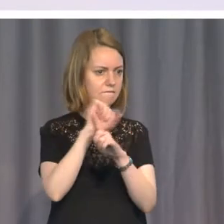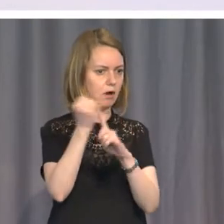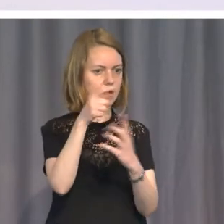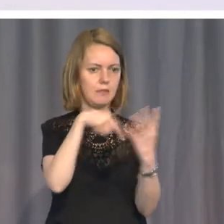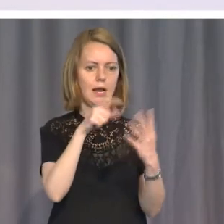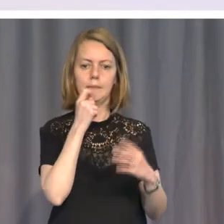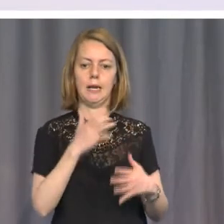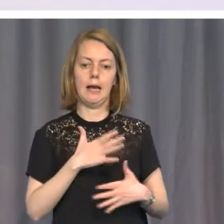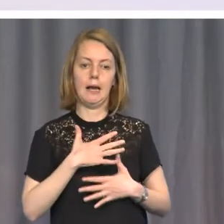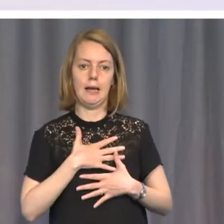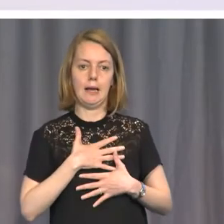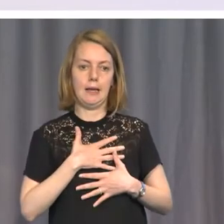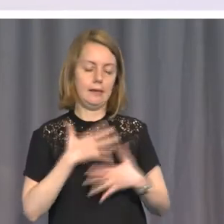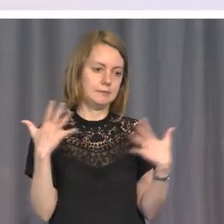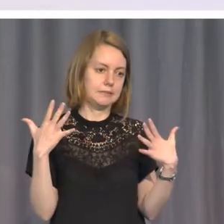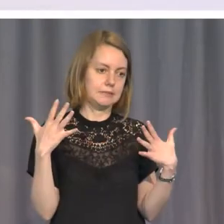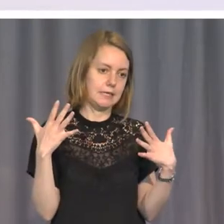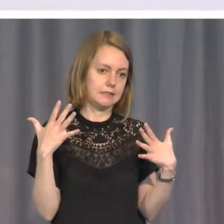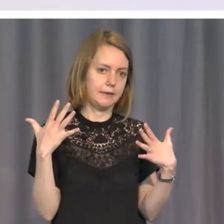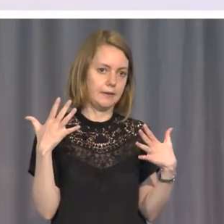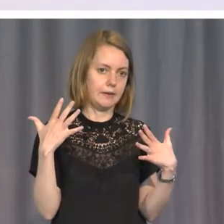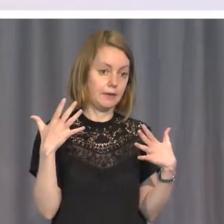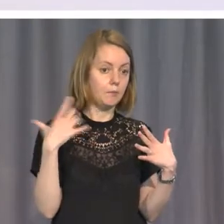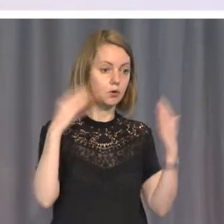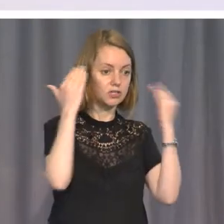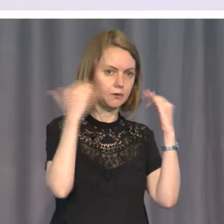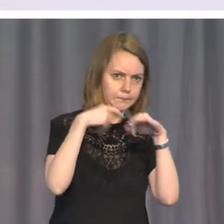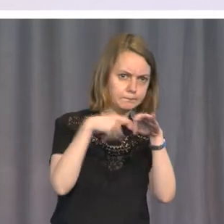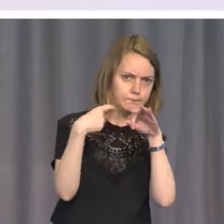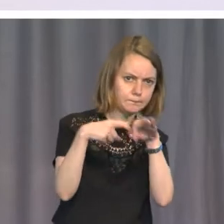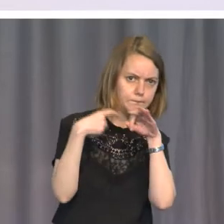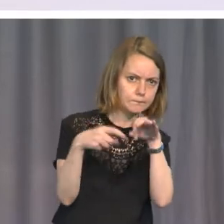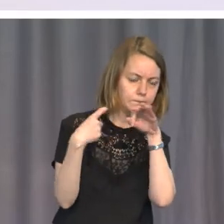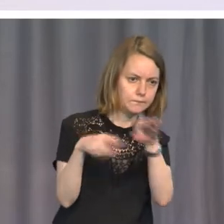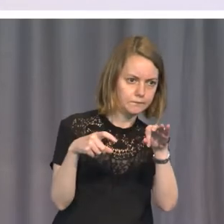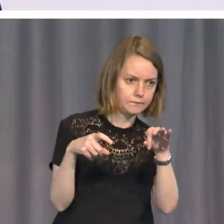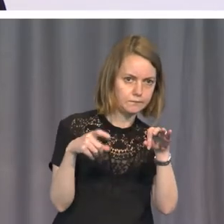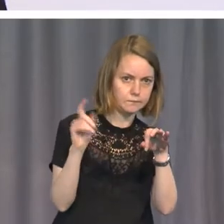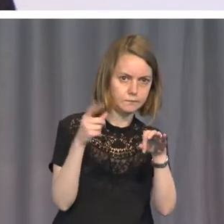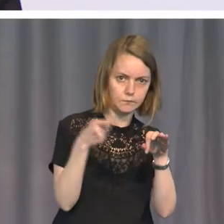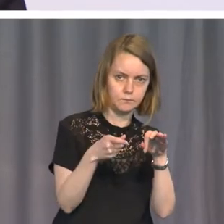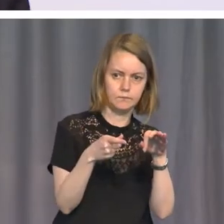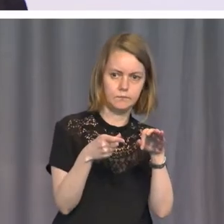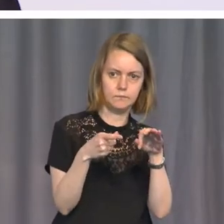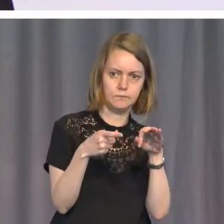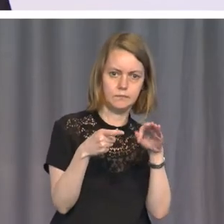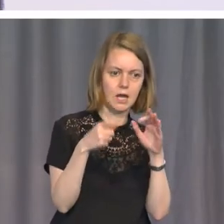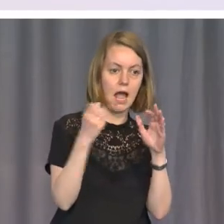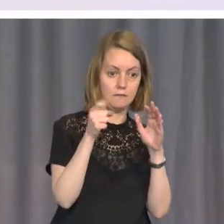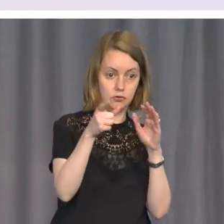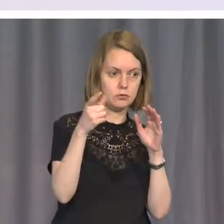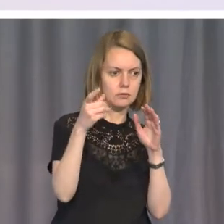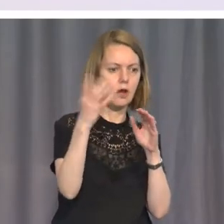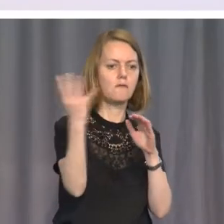upset by a ruling, an entirely correct, well-argued ruling, that the bill that would give them additional